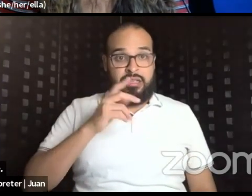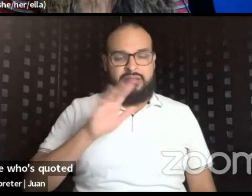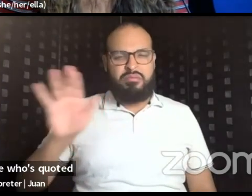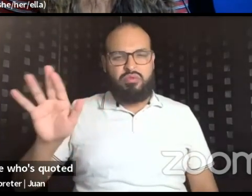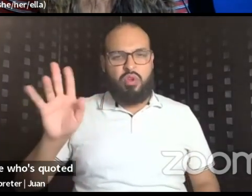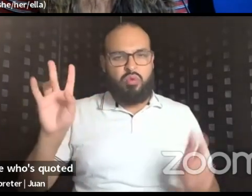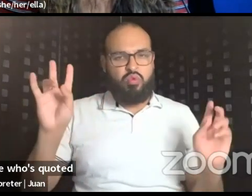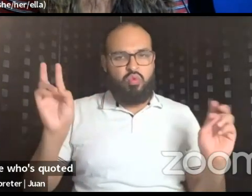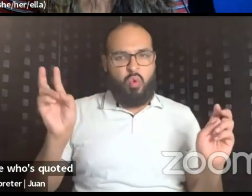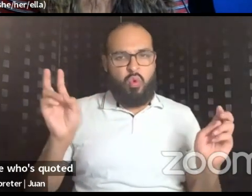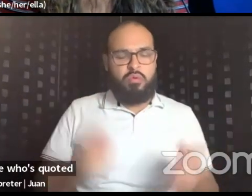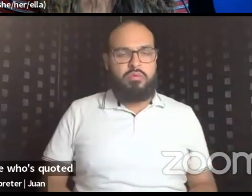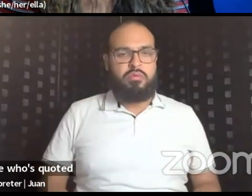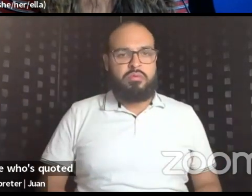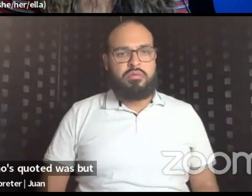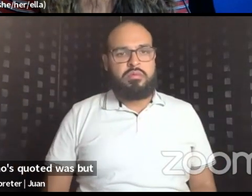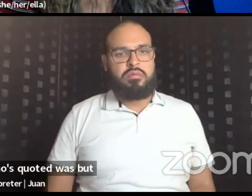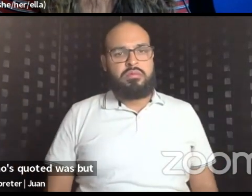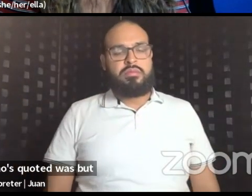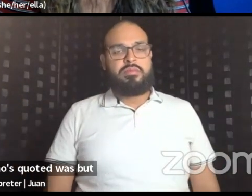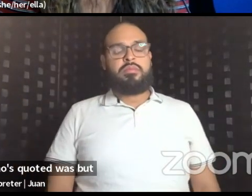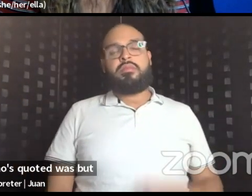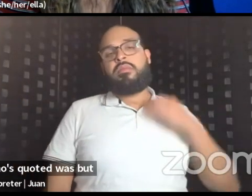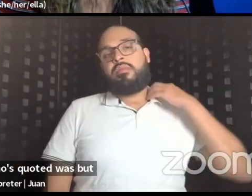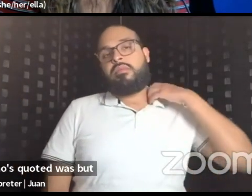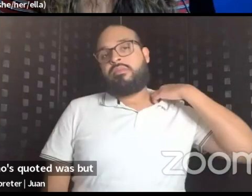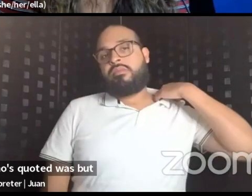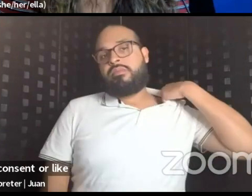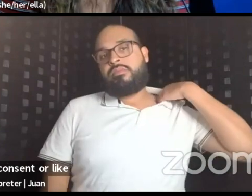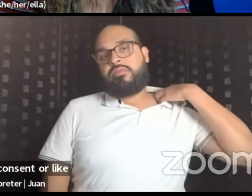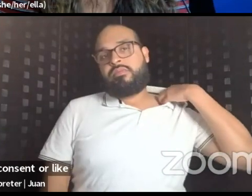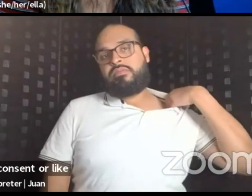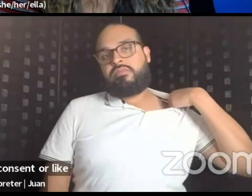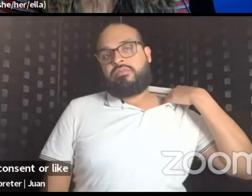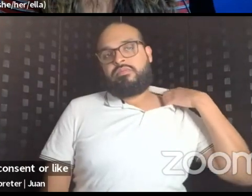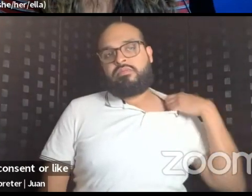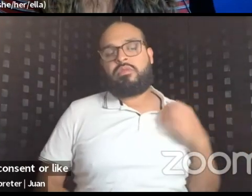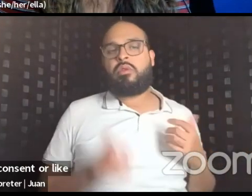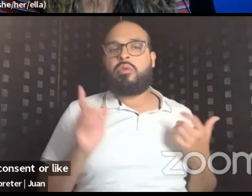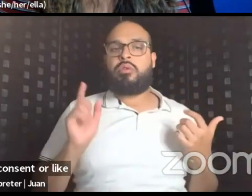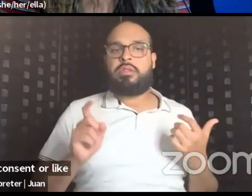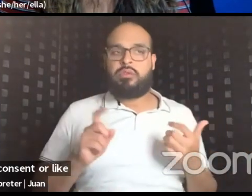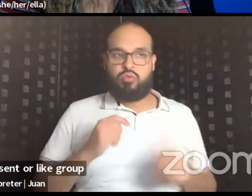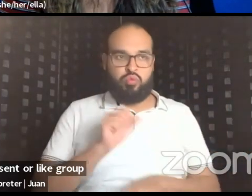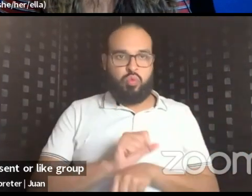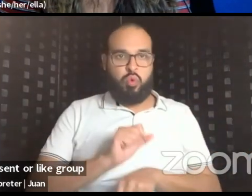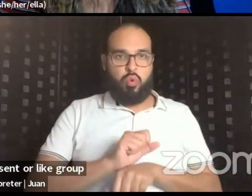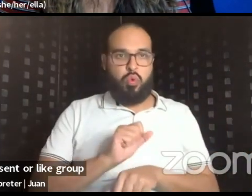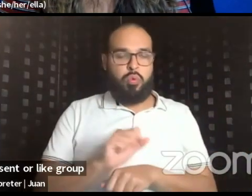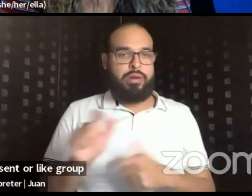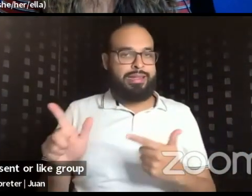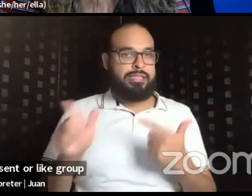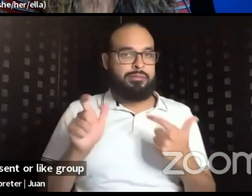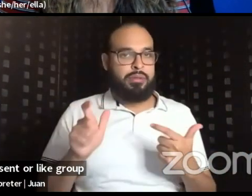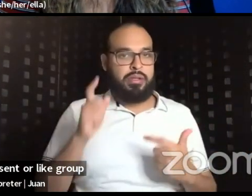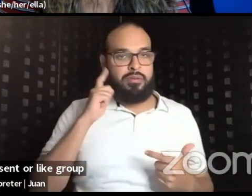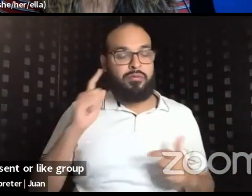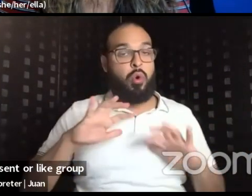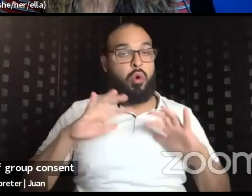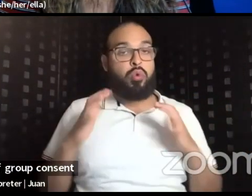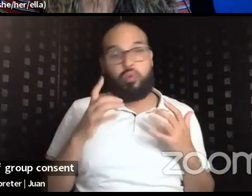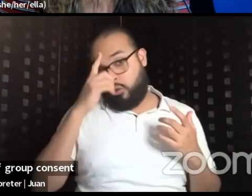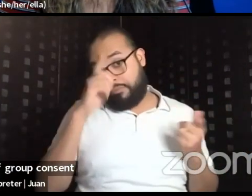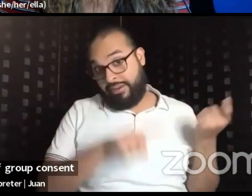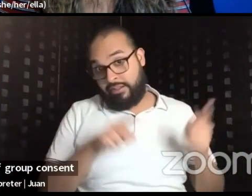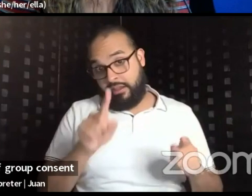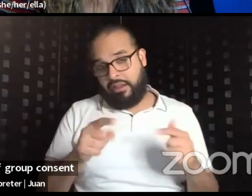at the, at the speed of consent or like group consent to work at the speed of group consent. And I will